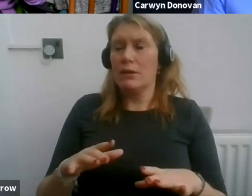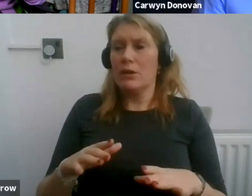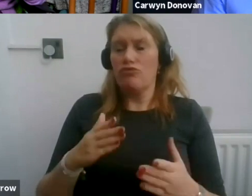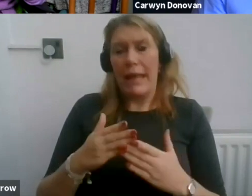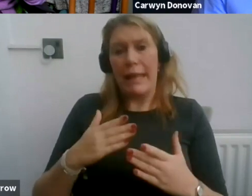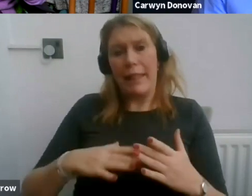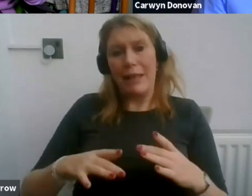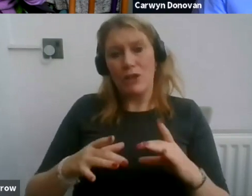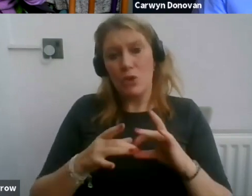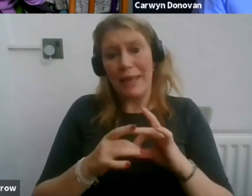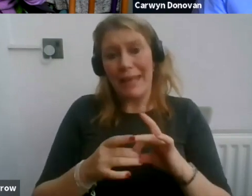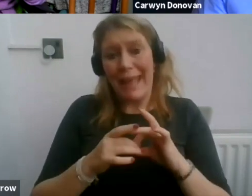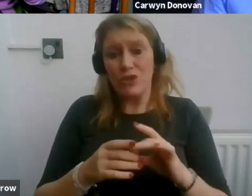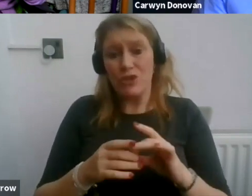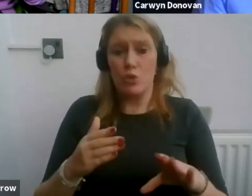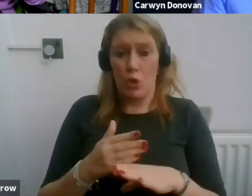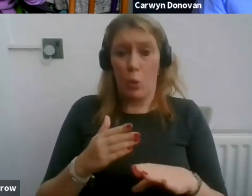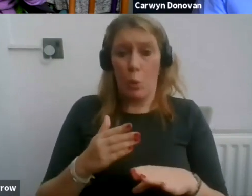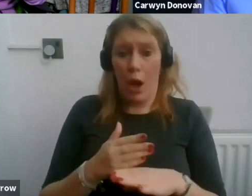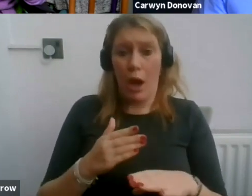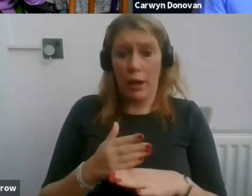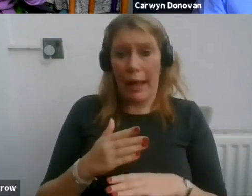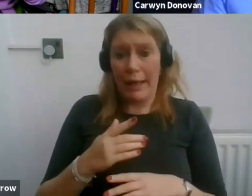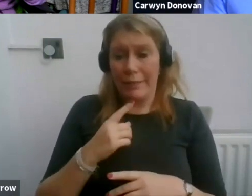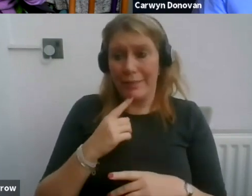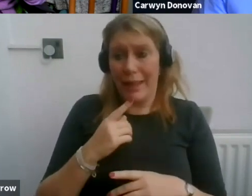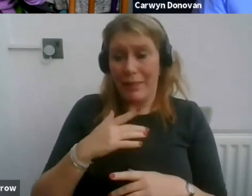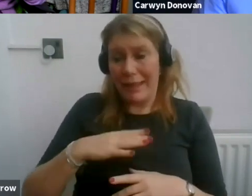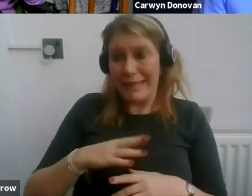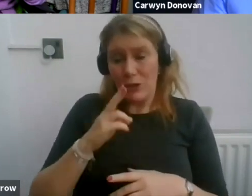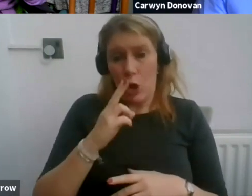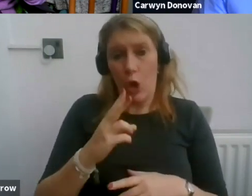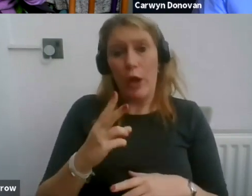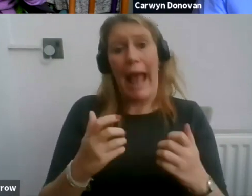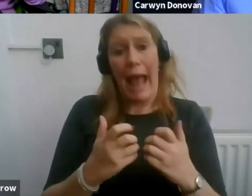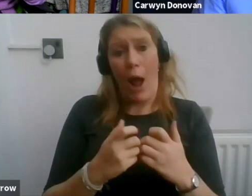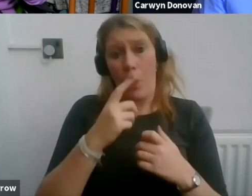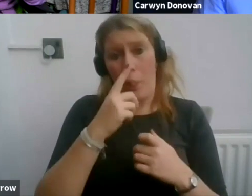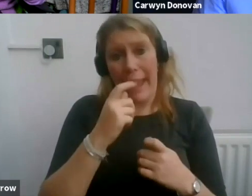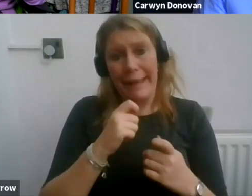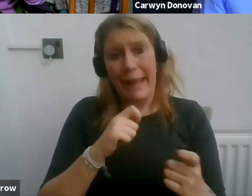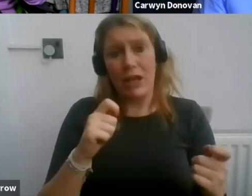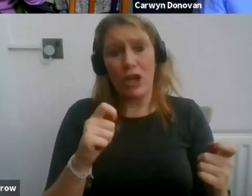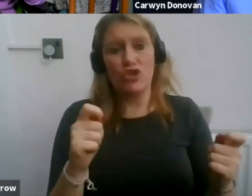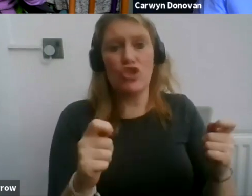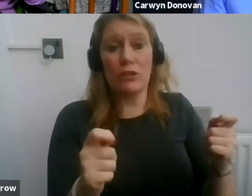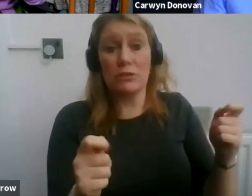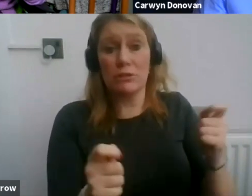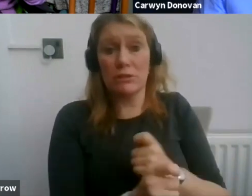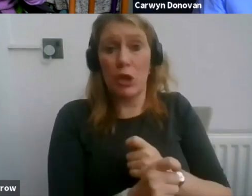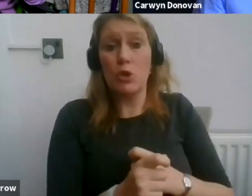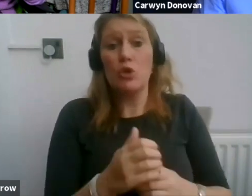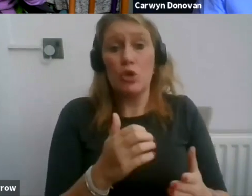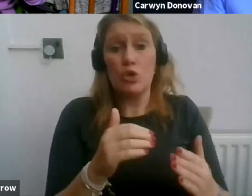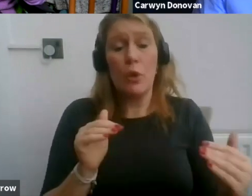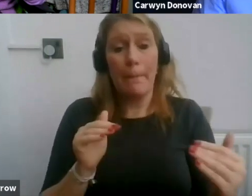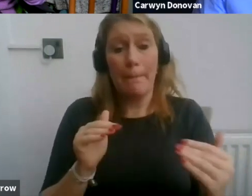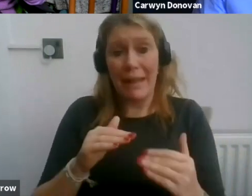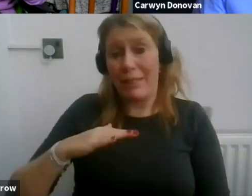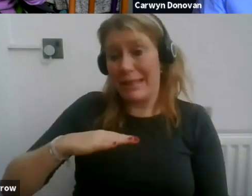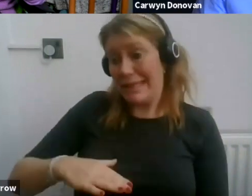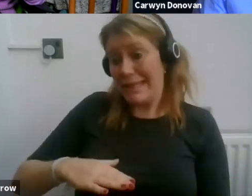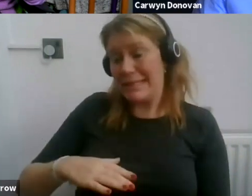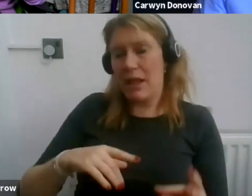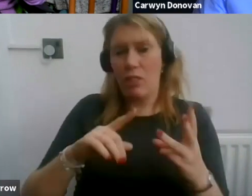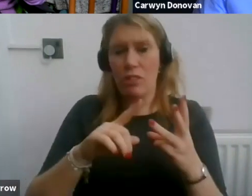do have a duty to look at that and say, well, what reasonable adjustments should we be putting in place? And the third is,